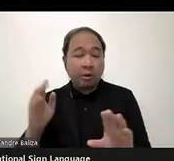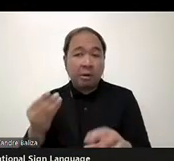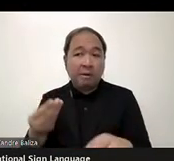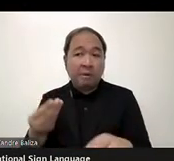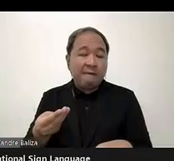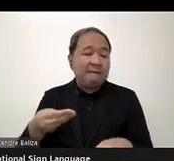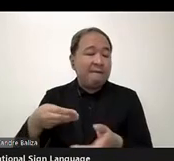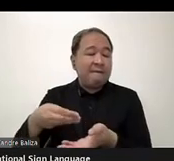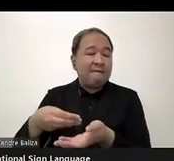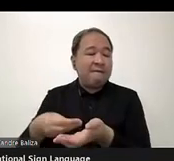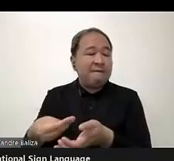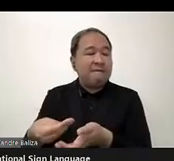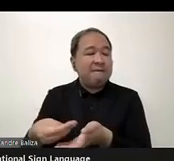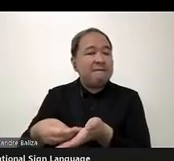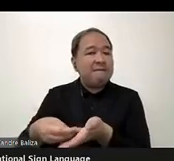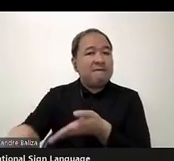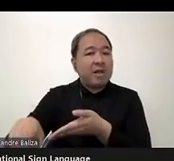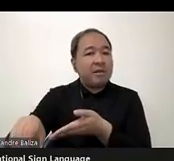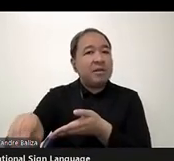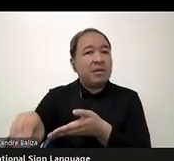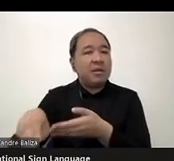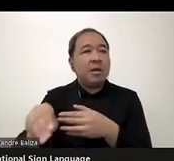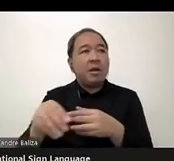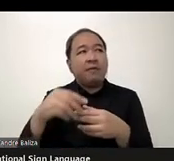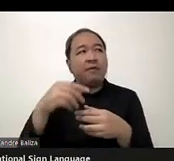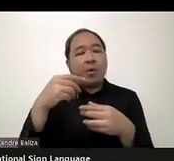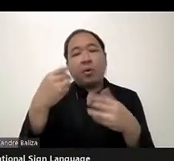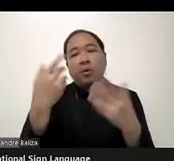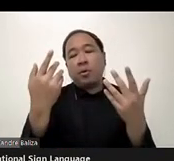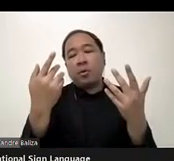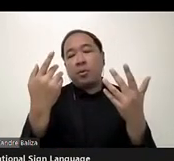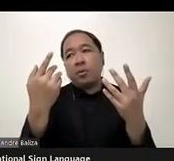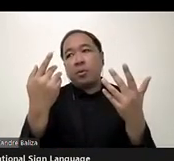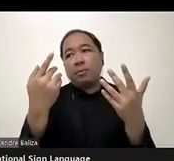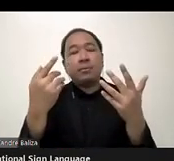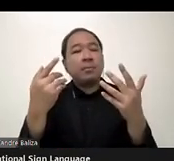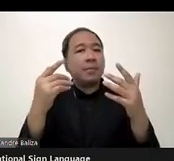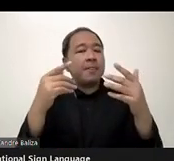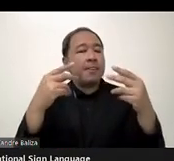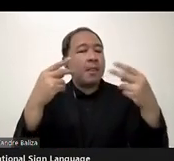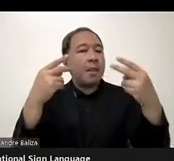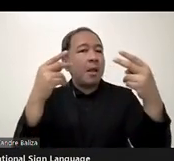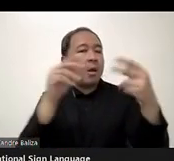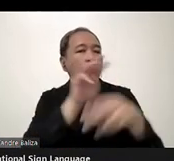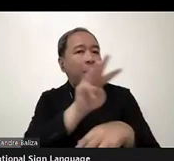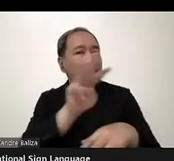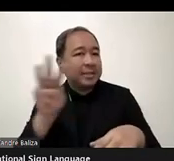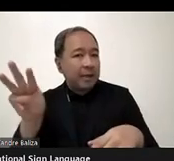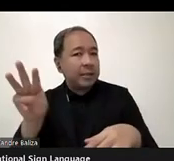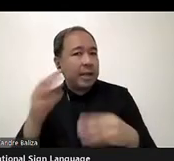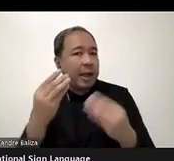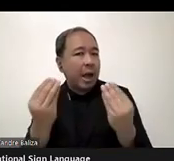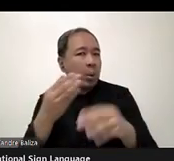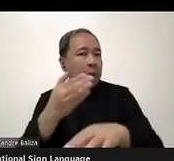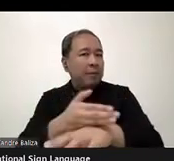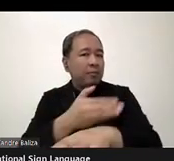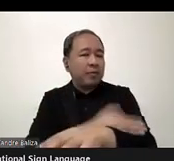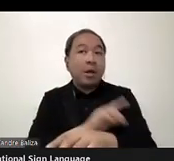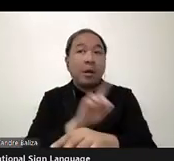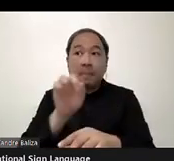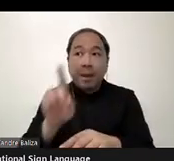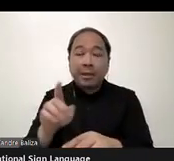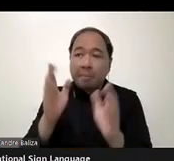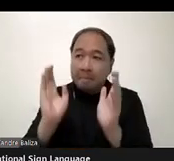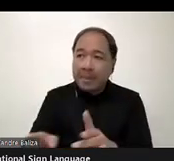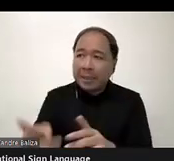fund for website improvements, they need to have, uh, a results-based program saying,